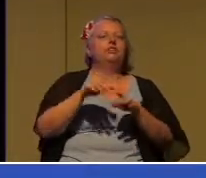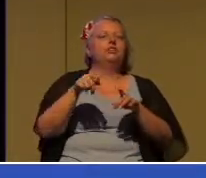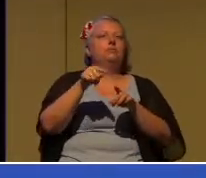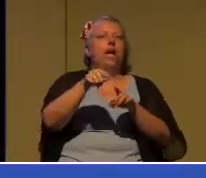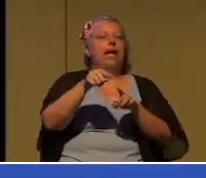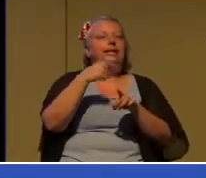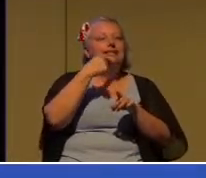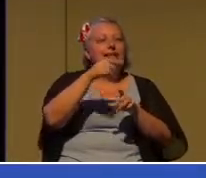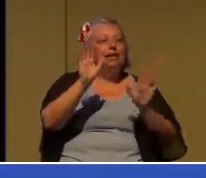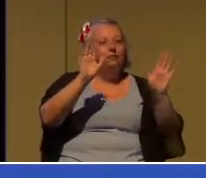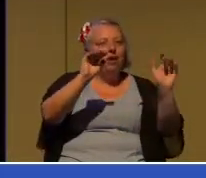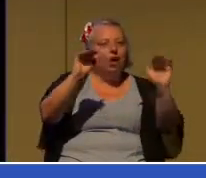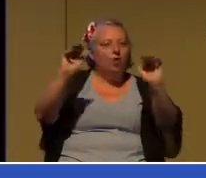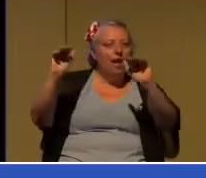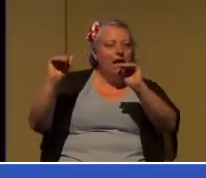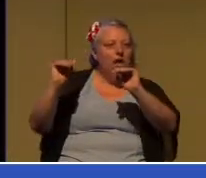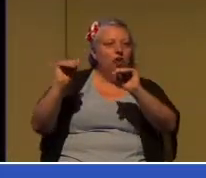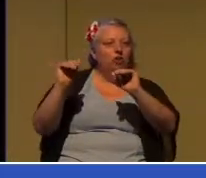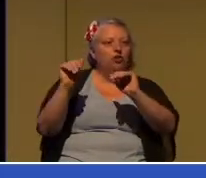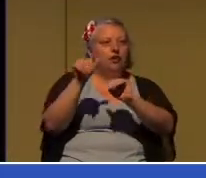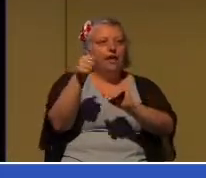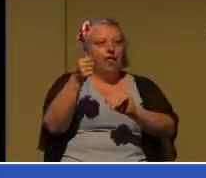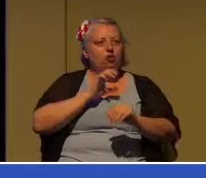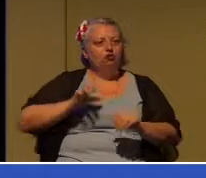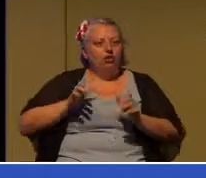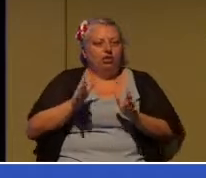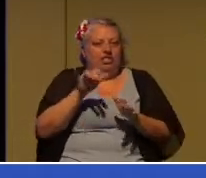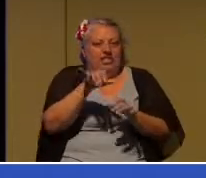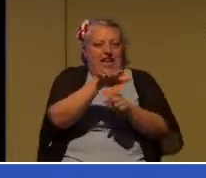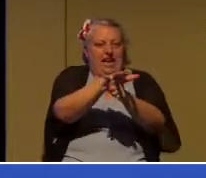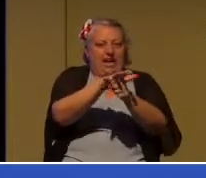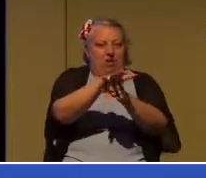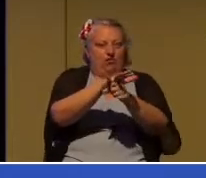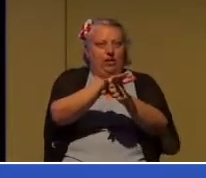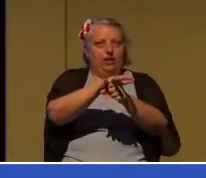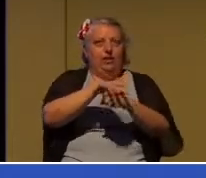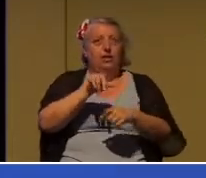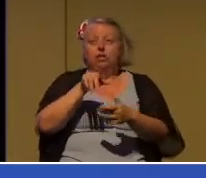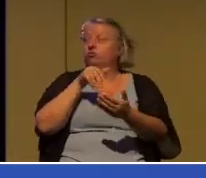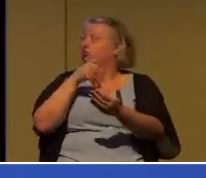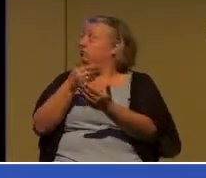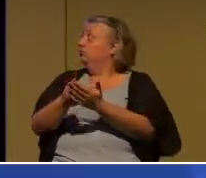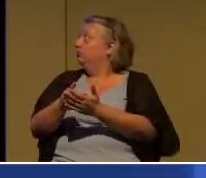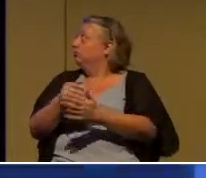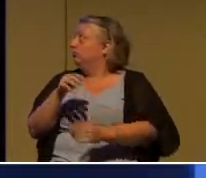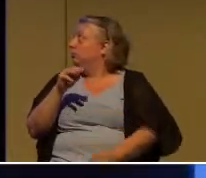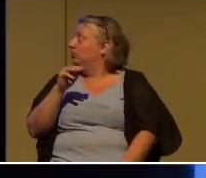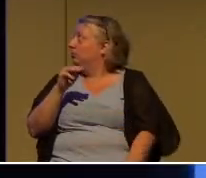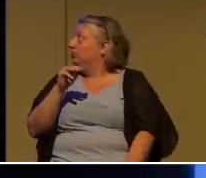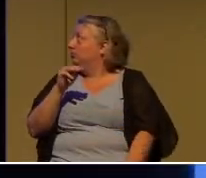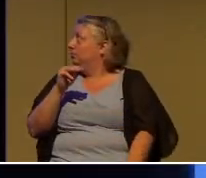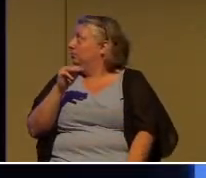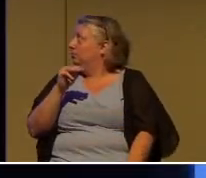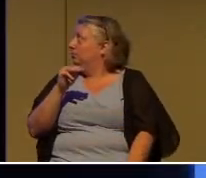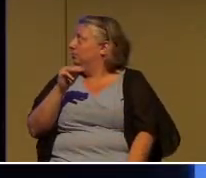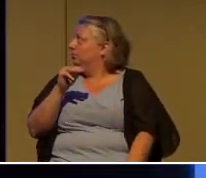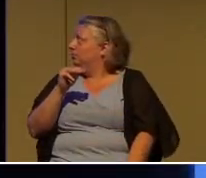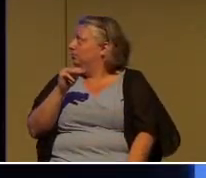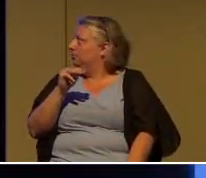rest of the chapter when he gets to Miletus, he invites the elders to join him. It's quite a little trip.